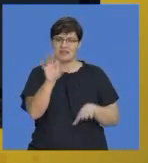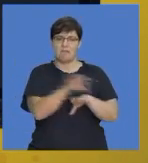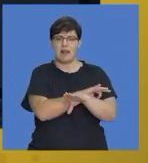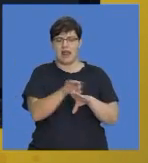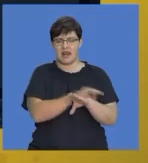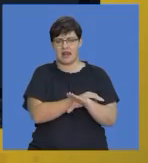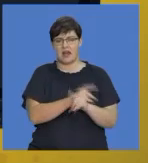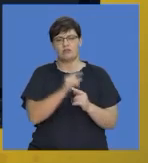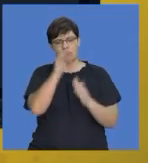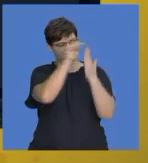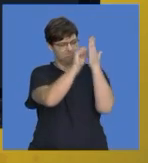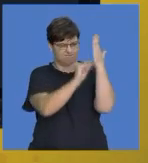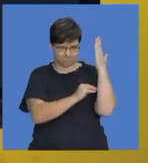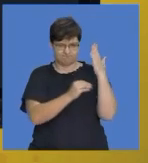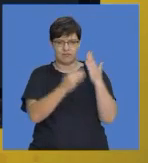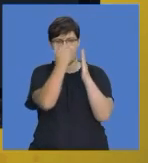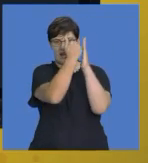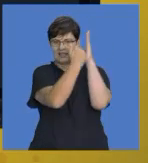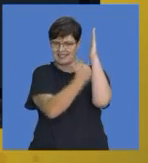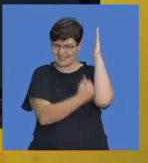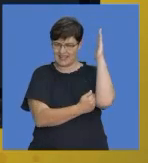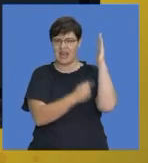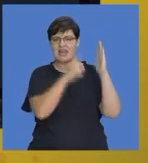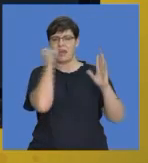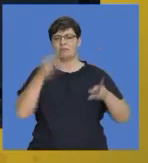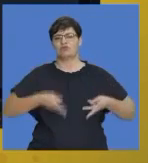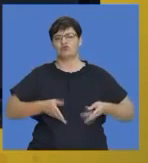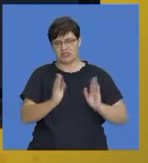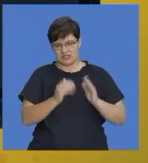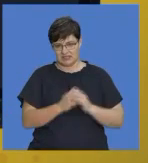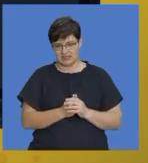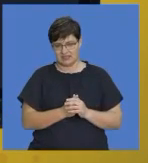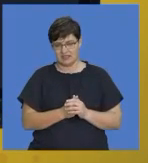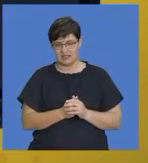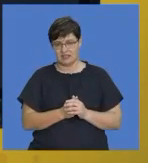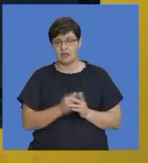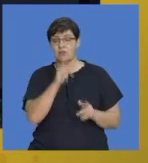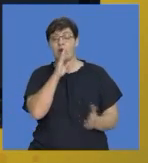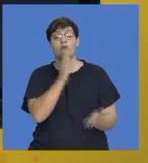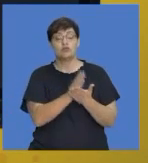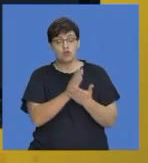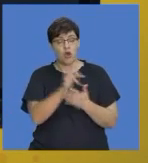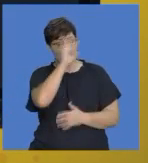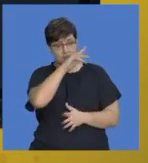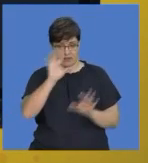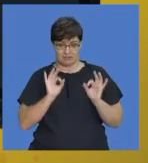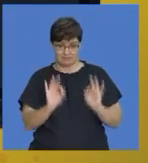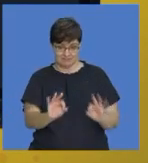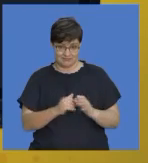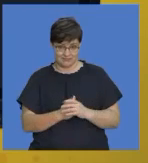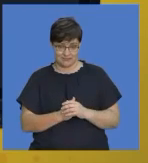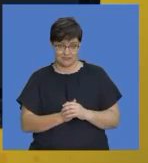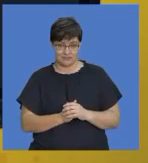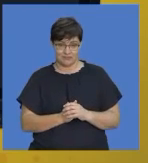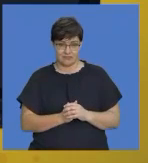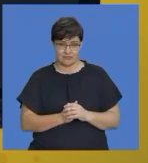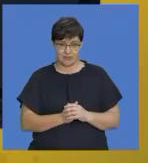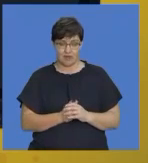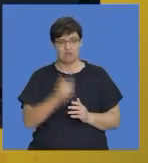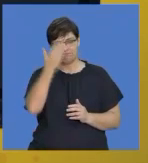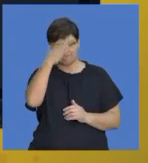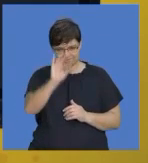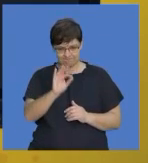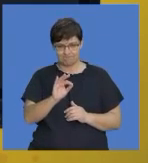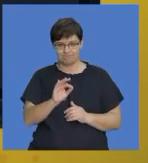names that you would like to include also ensure that the spelling is accurate and we know how to use our proper nouns when we are naming